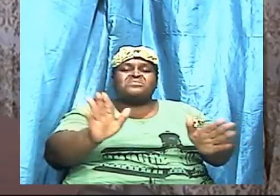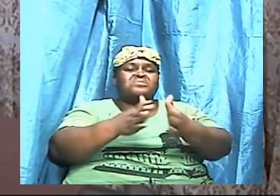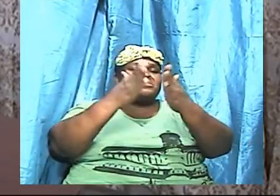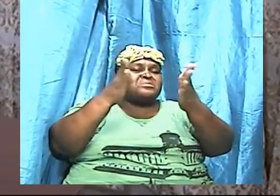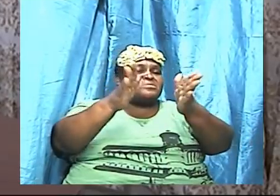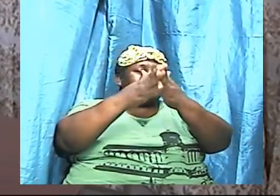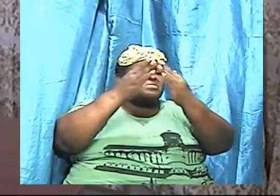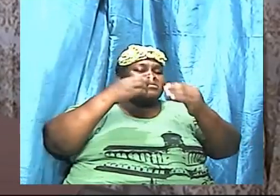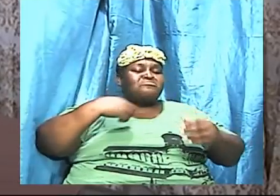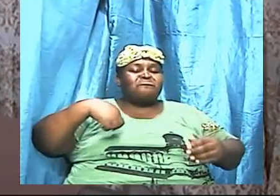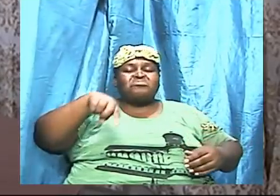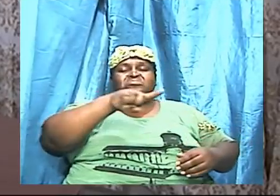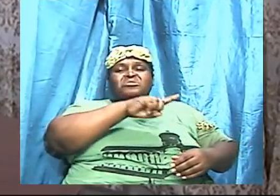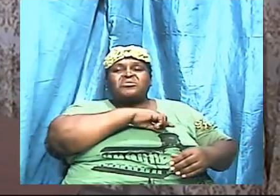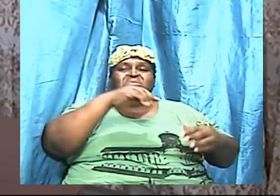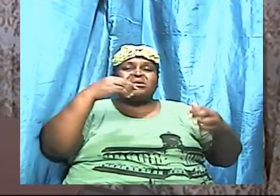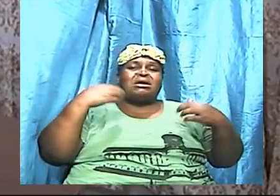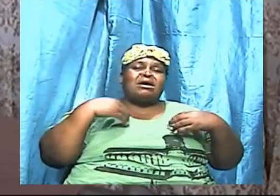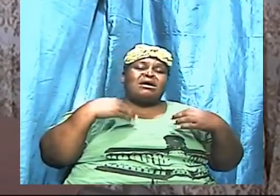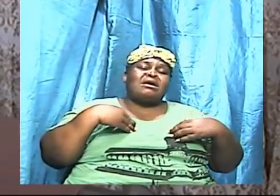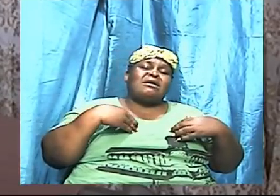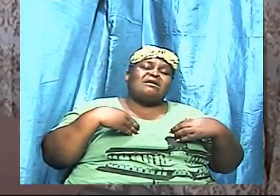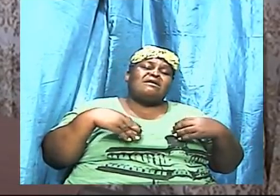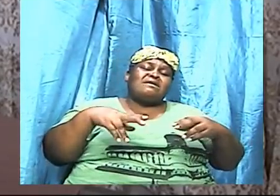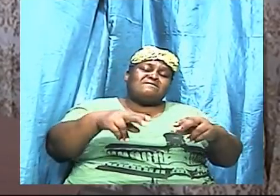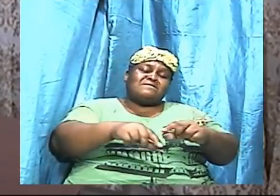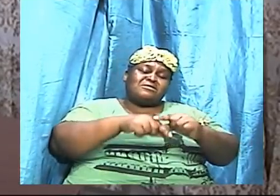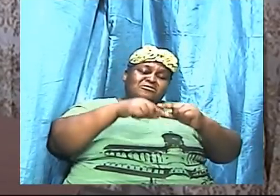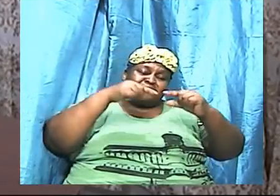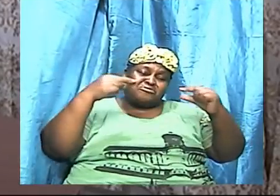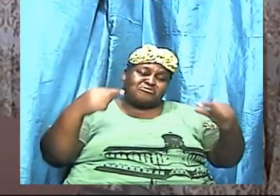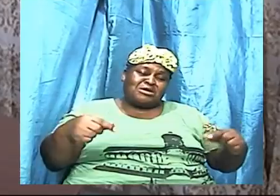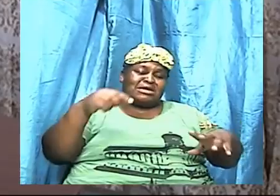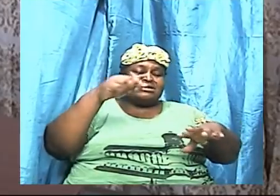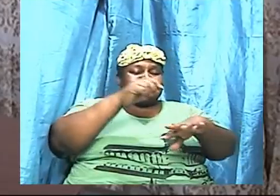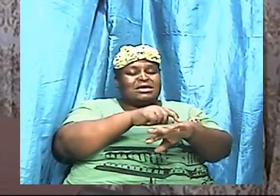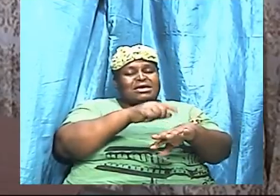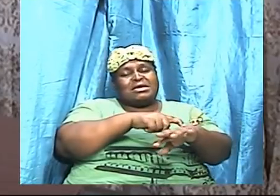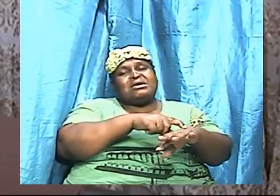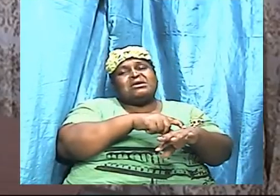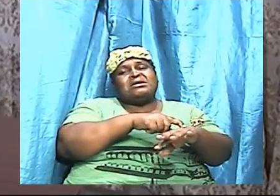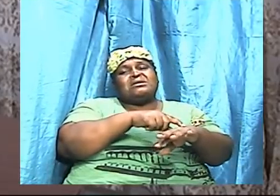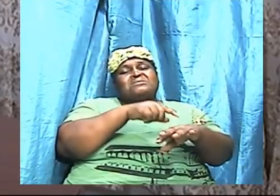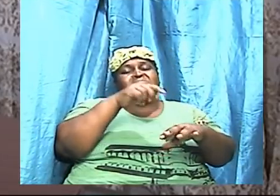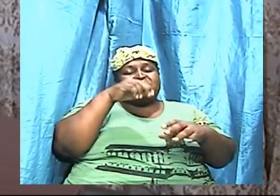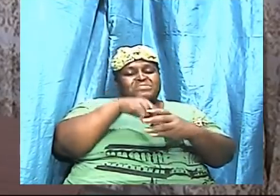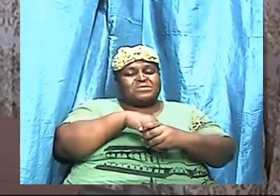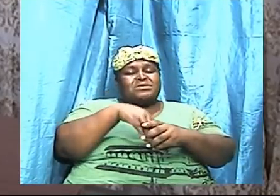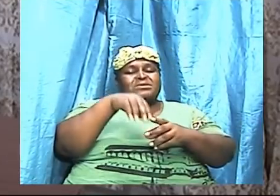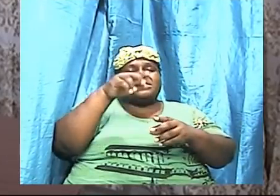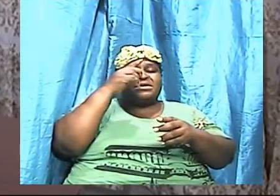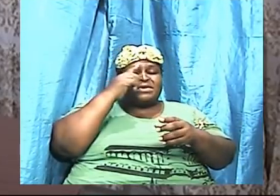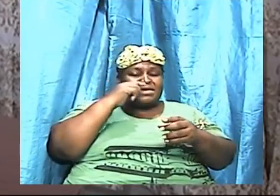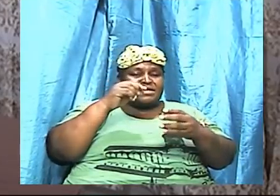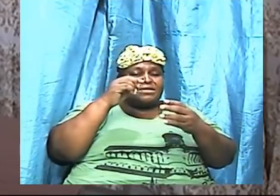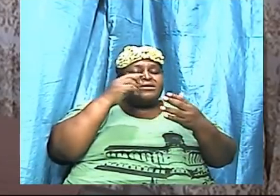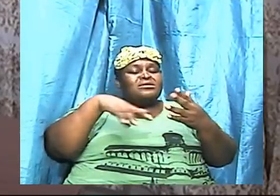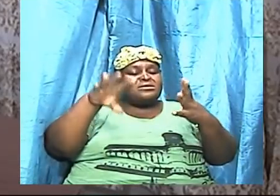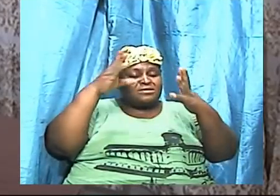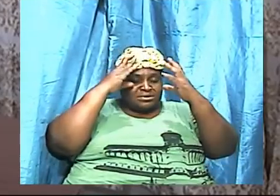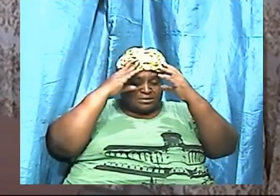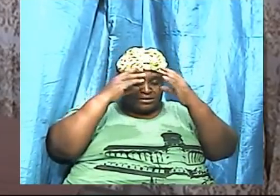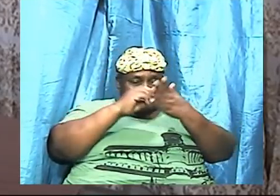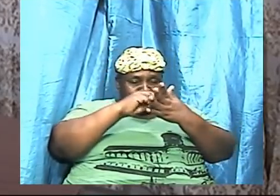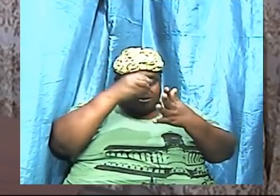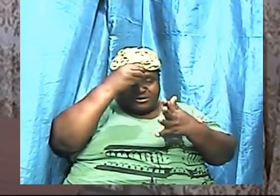We have been having a great series, a great time in looking in the Word, in